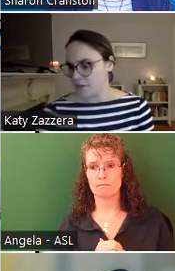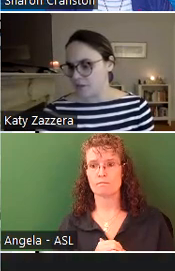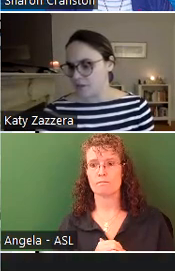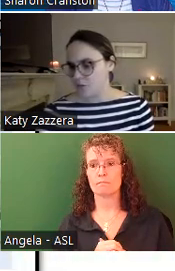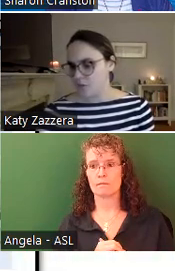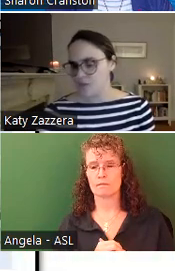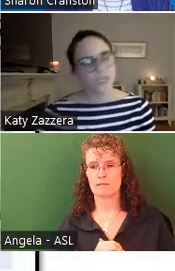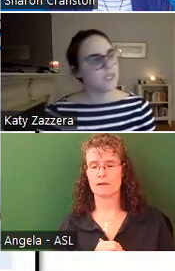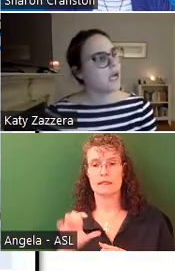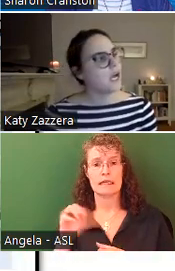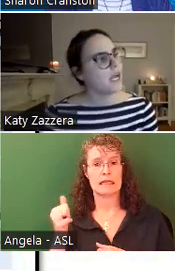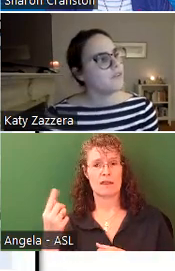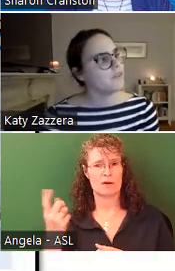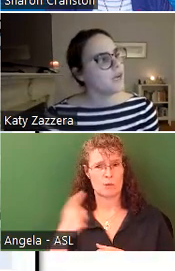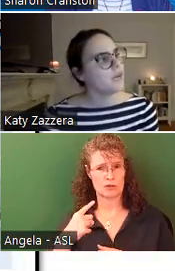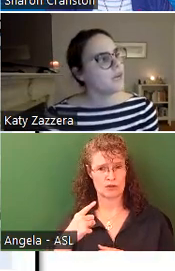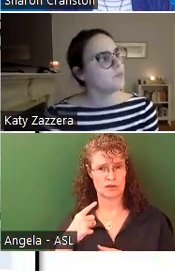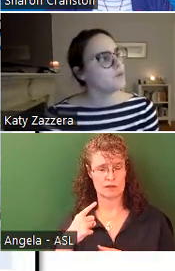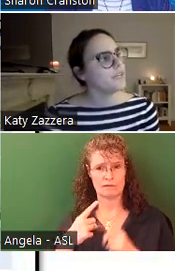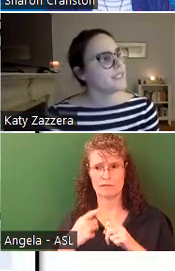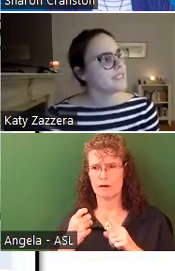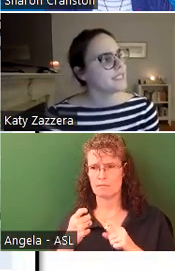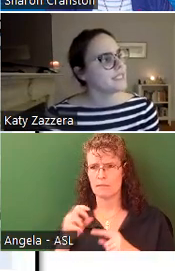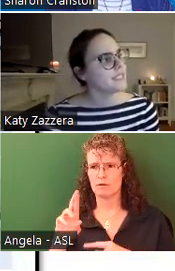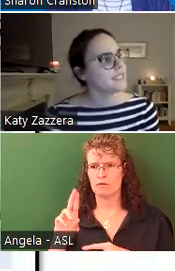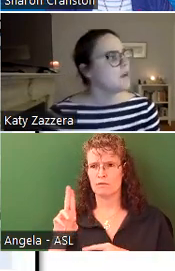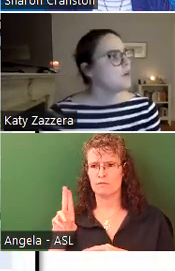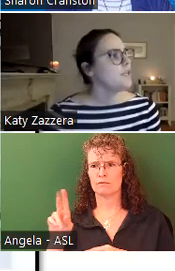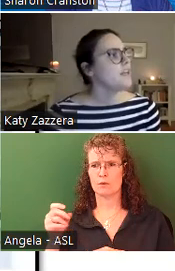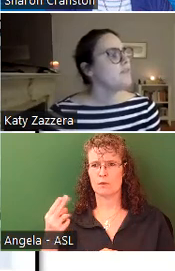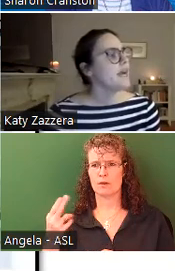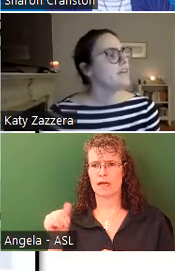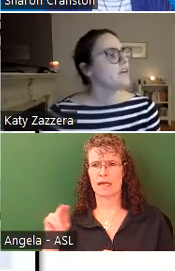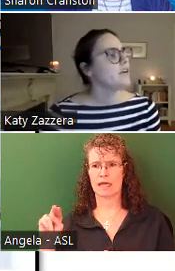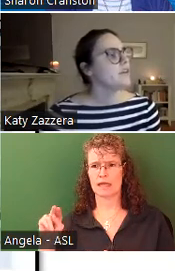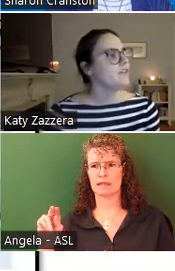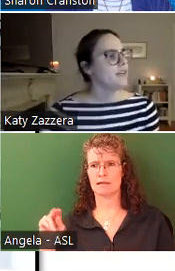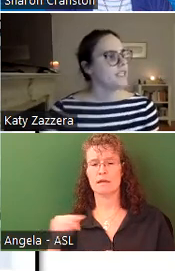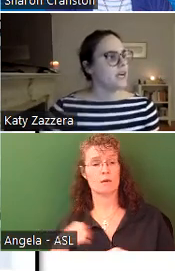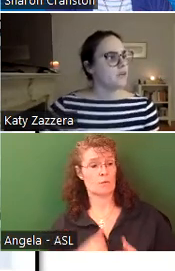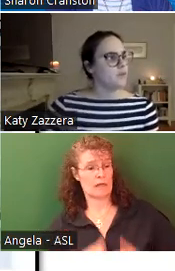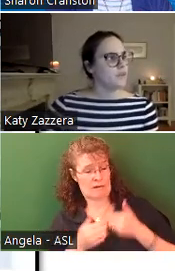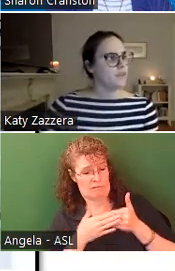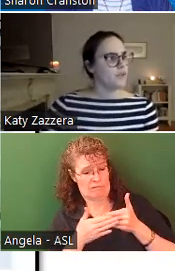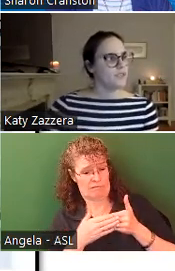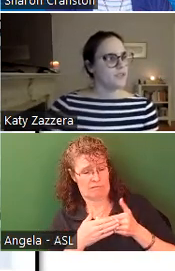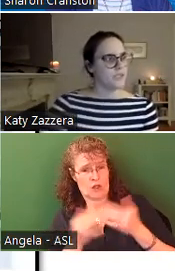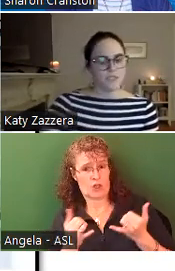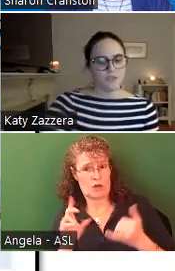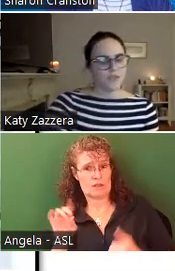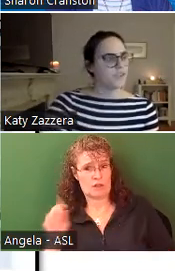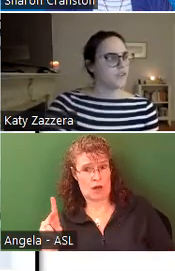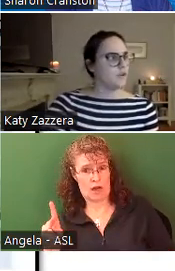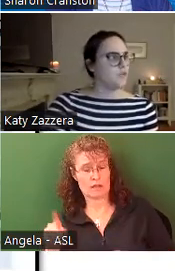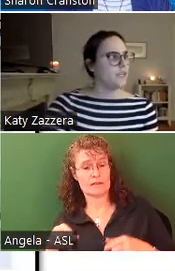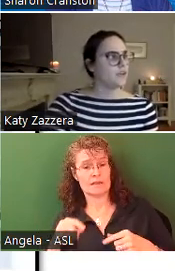Another question from Ruthann Stiles. We live by the current ferry dock. Will the noise during the